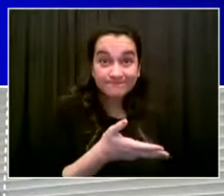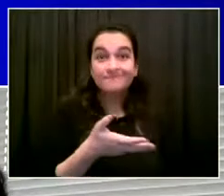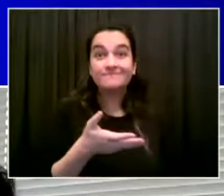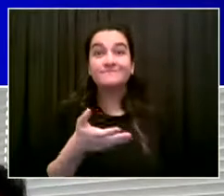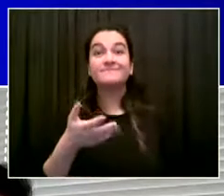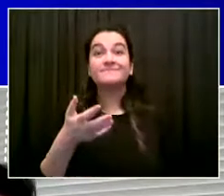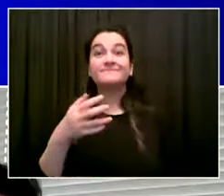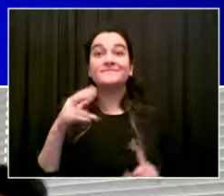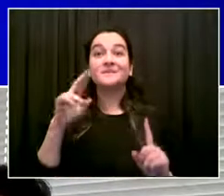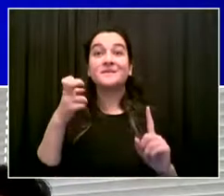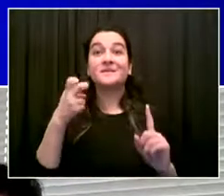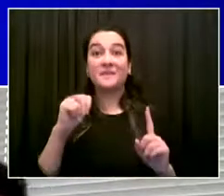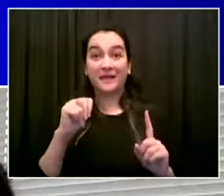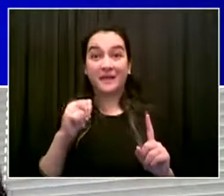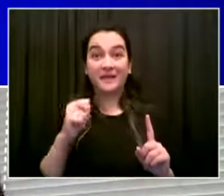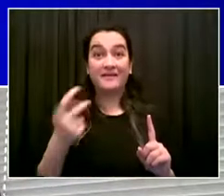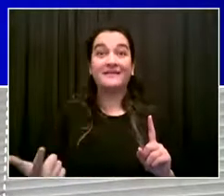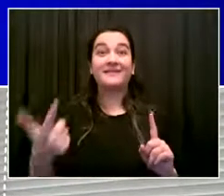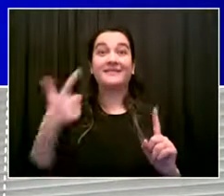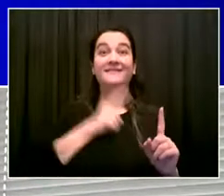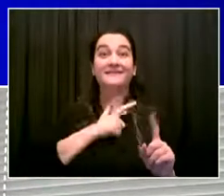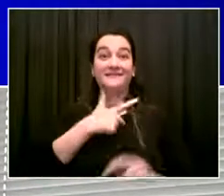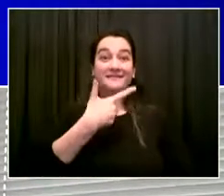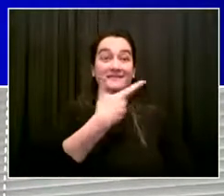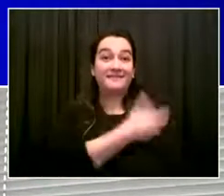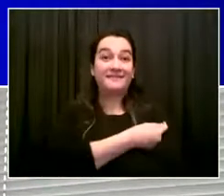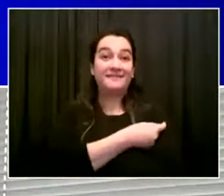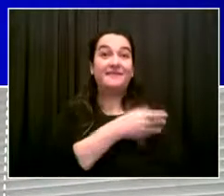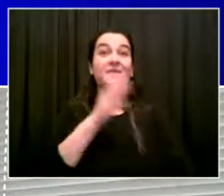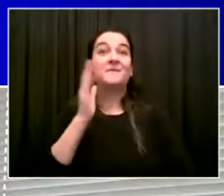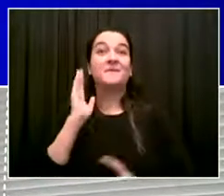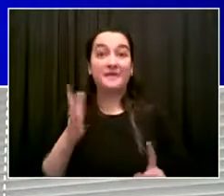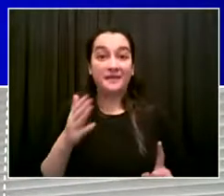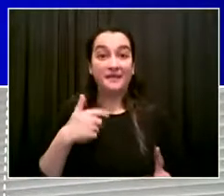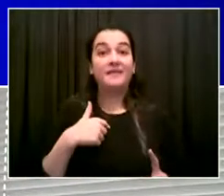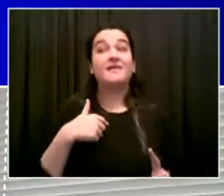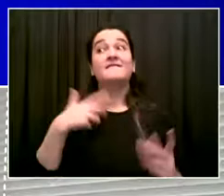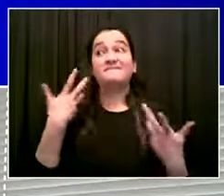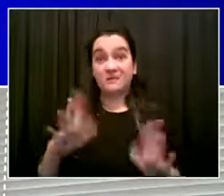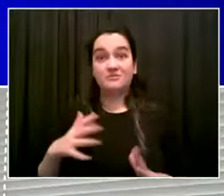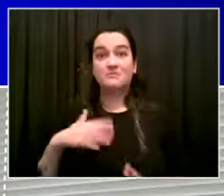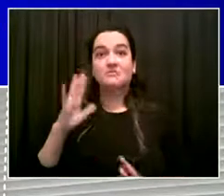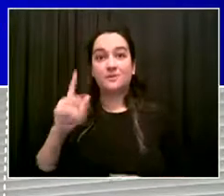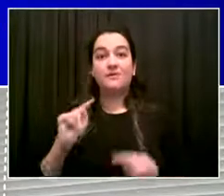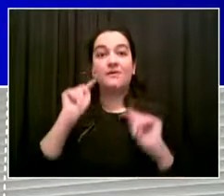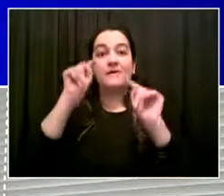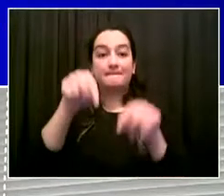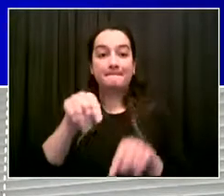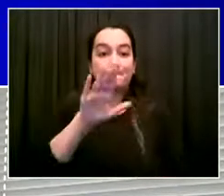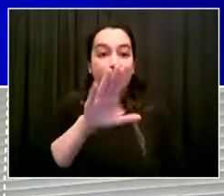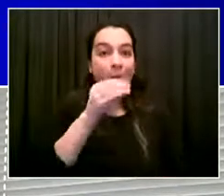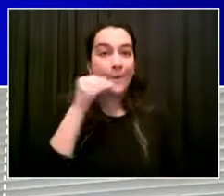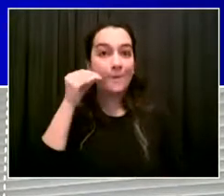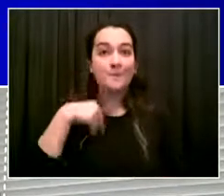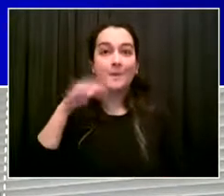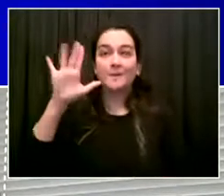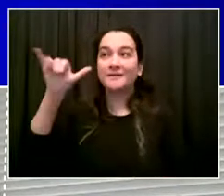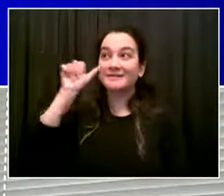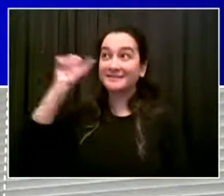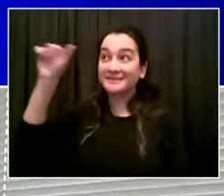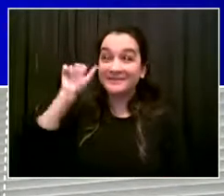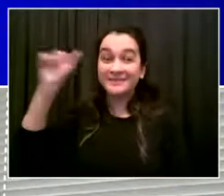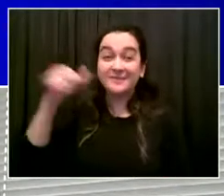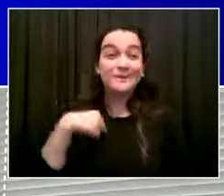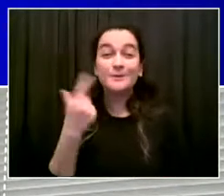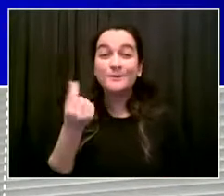When the mayor said he was yes to bring in 3k for city-wide, I literally jumped for joy, sighed in relief. I know